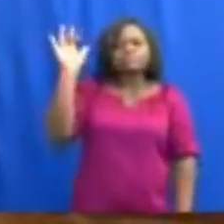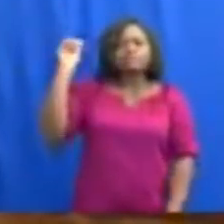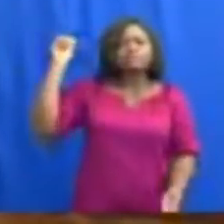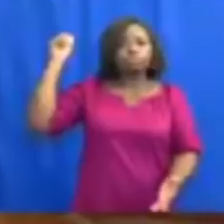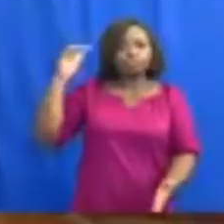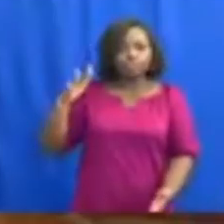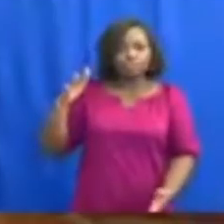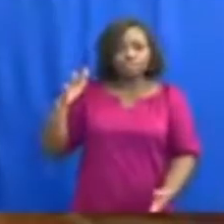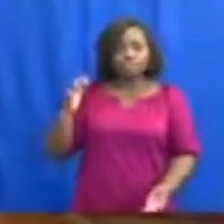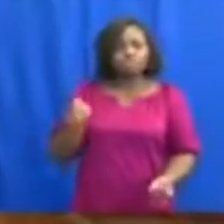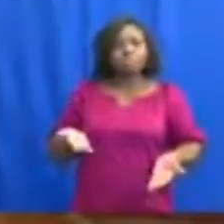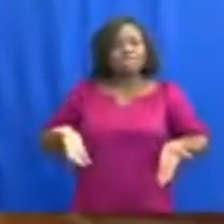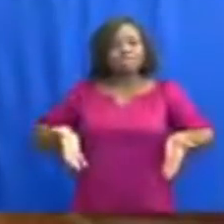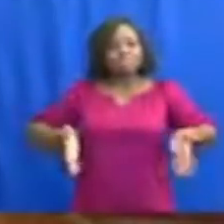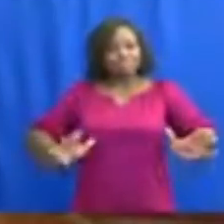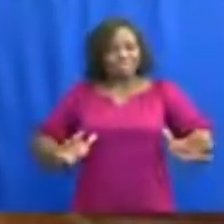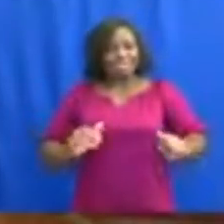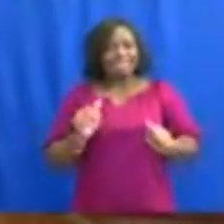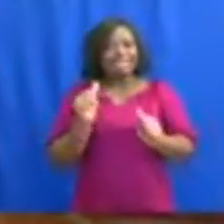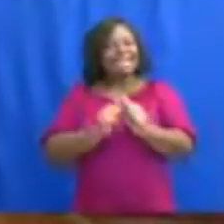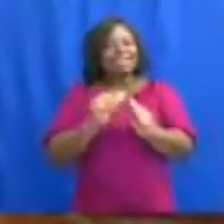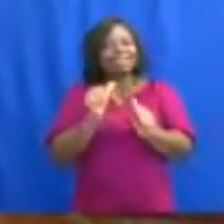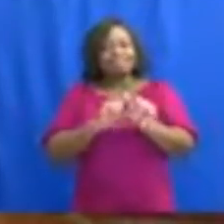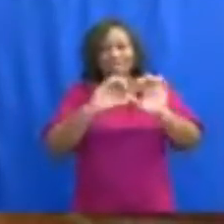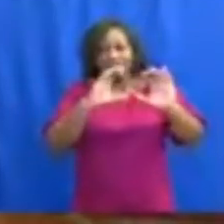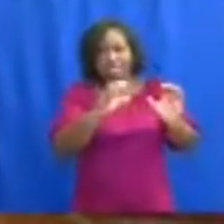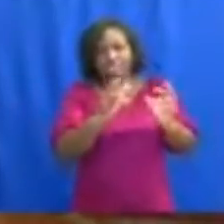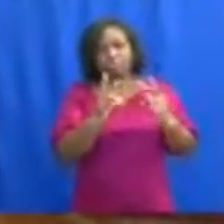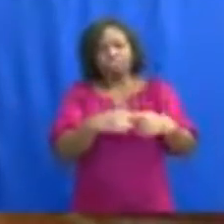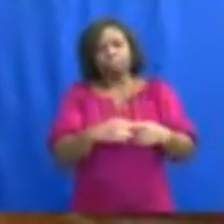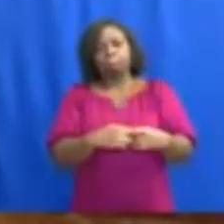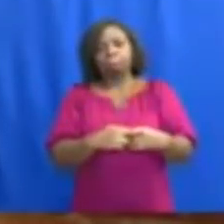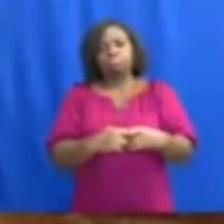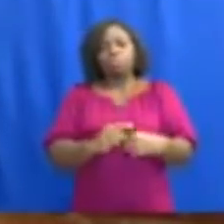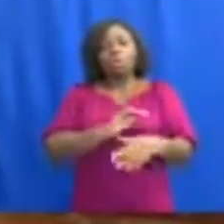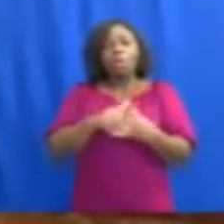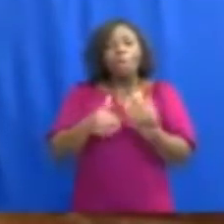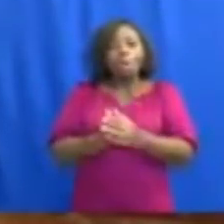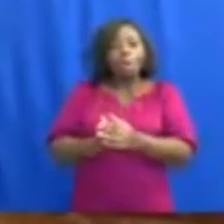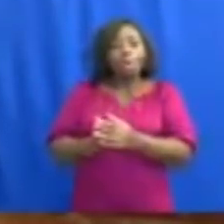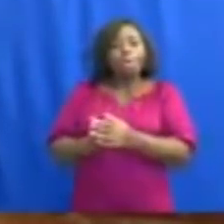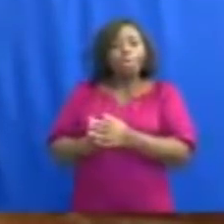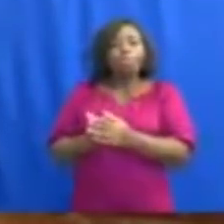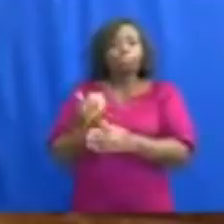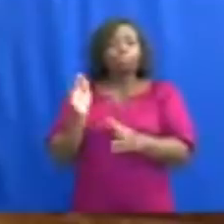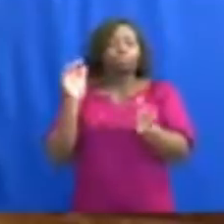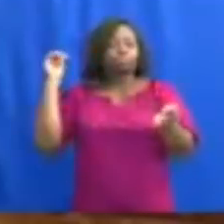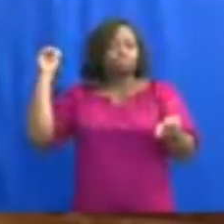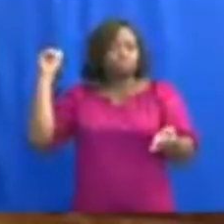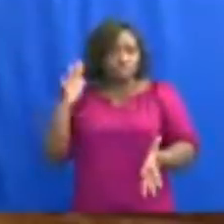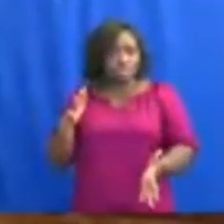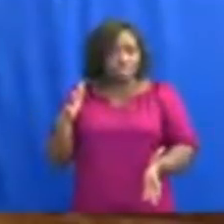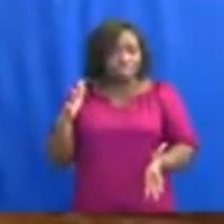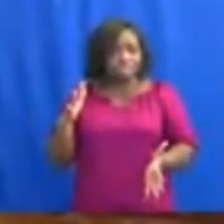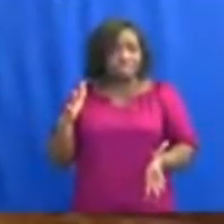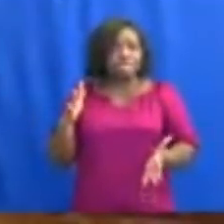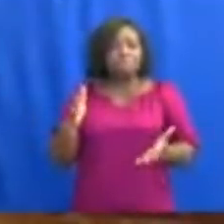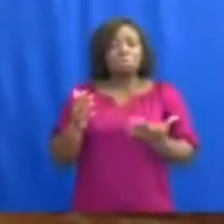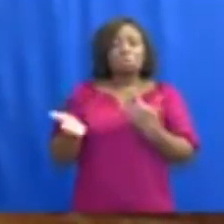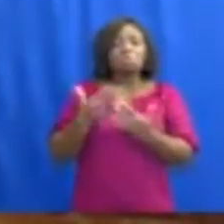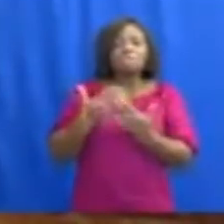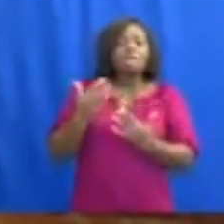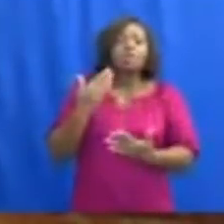will be permitted in each class. All day students in schools with boarding boarding houses